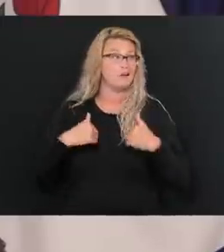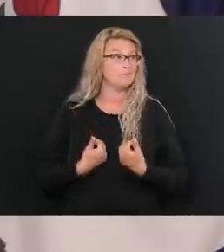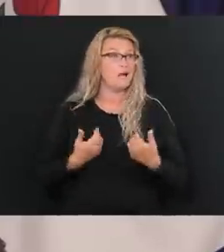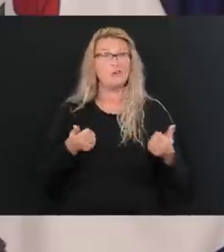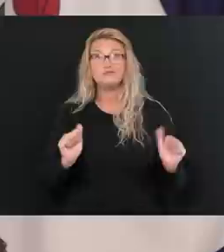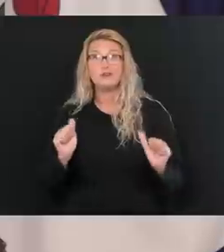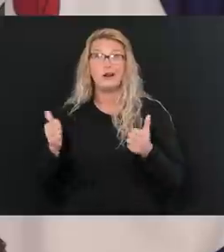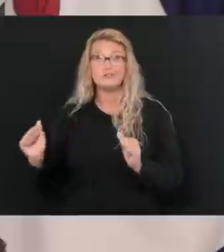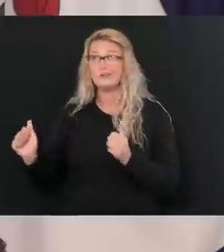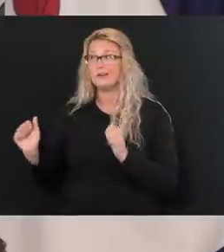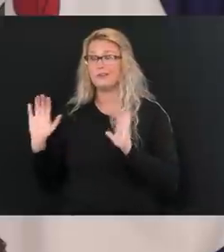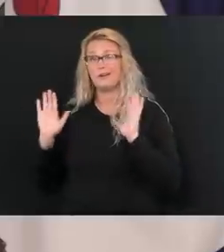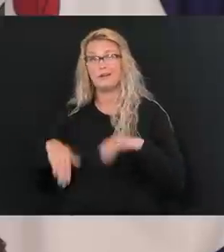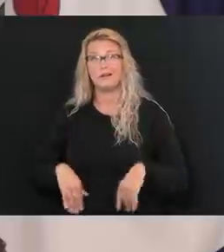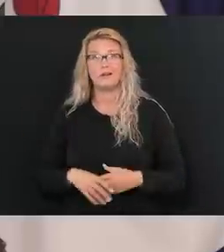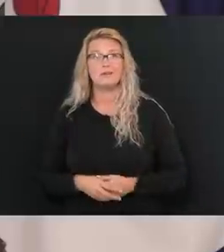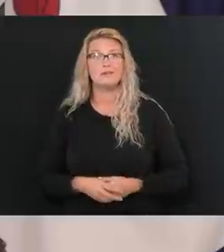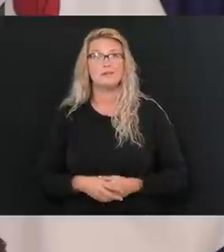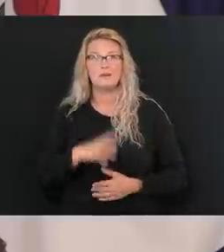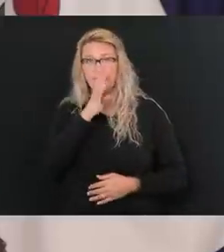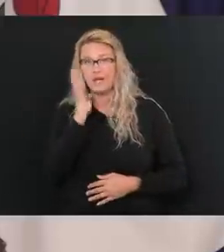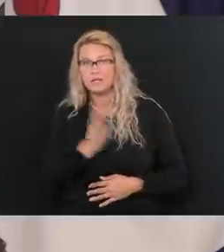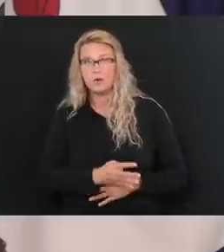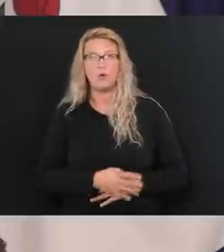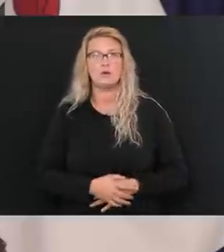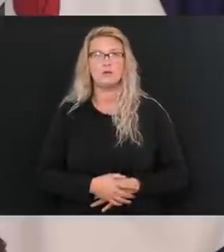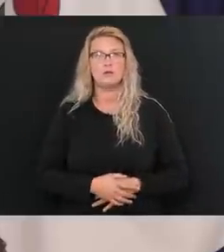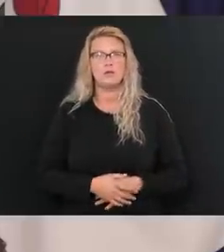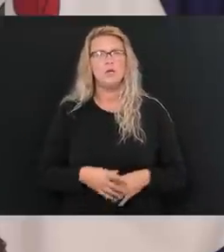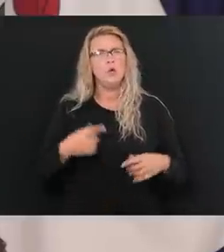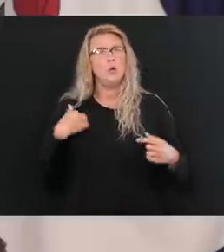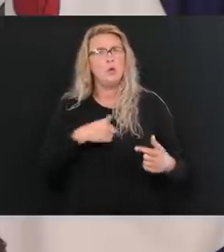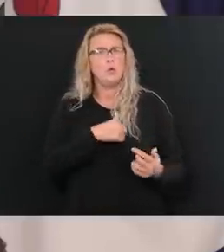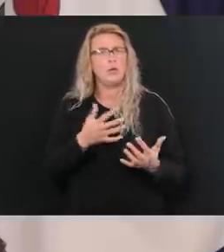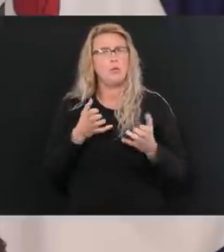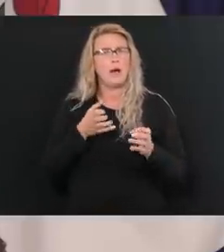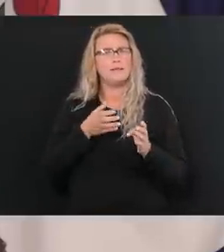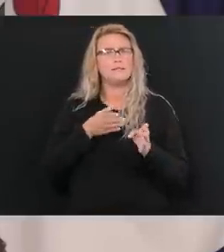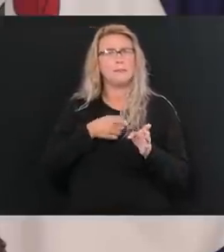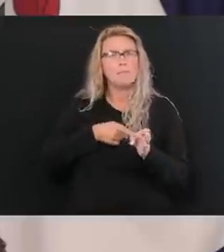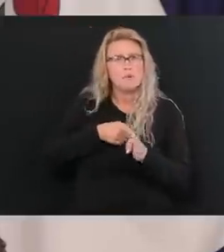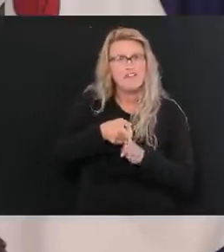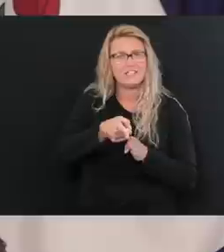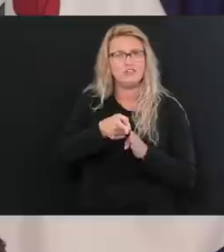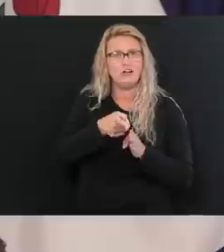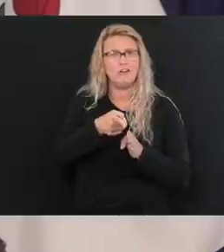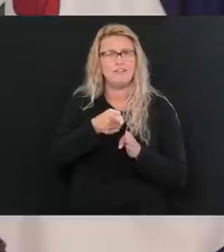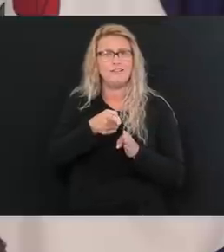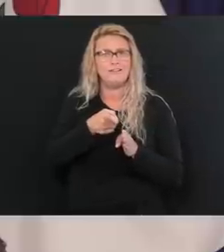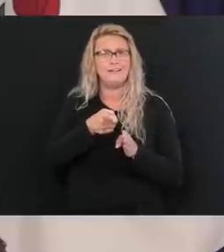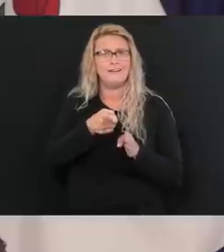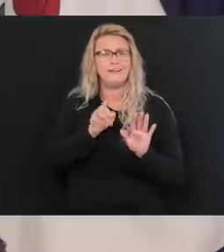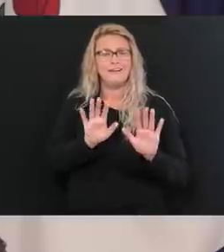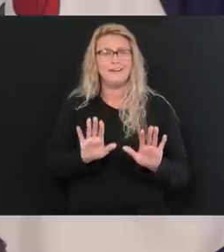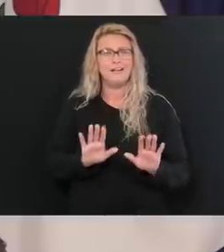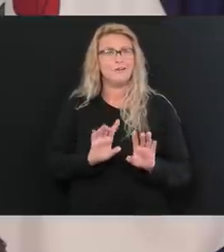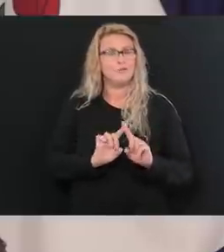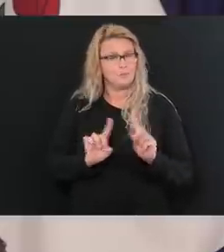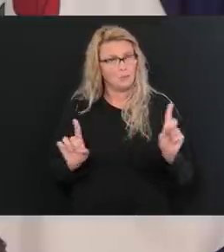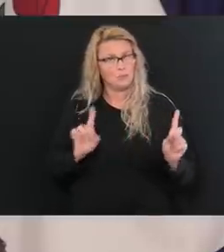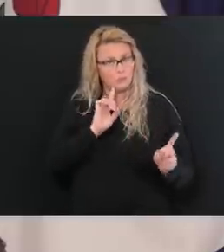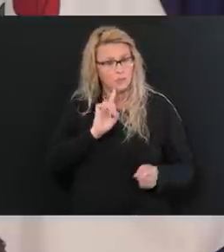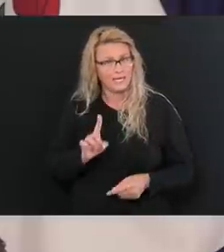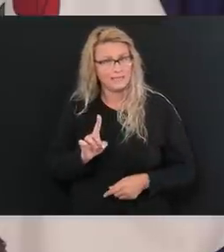tired of this and everything else. And we try to be professional in all of our thoughts. But, but really, you know, what I